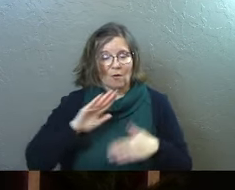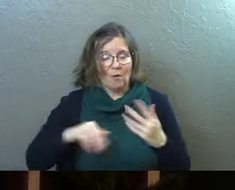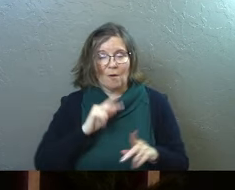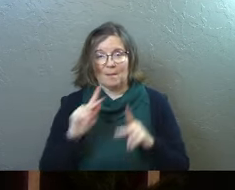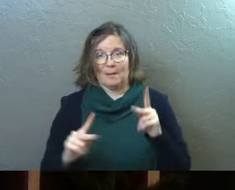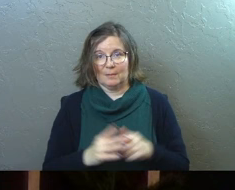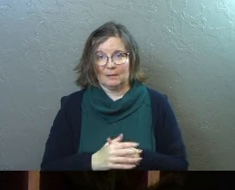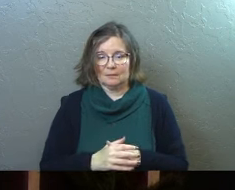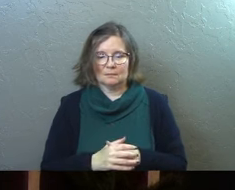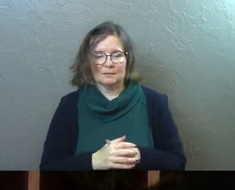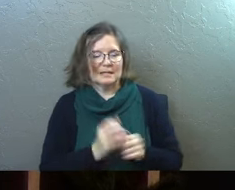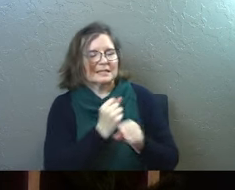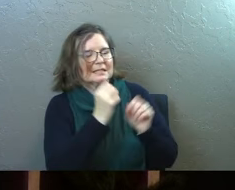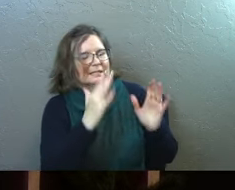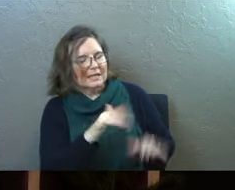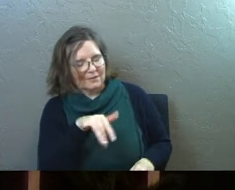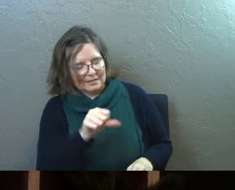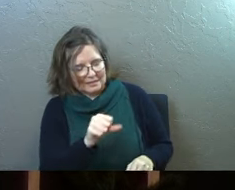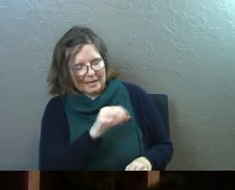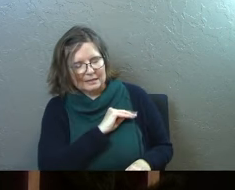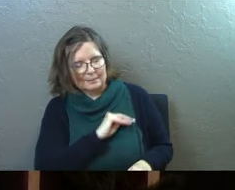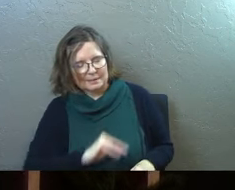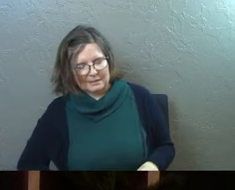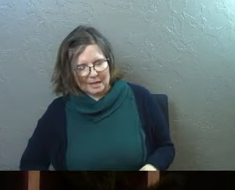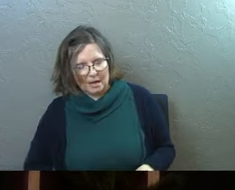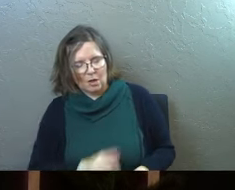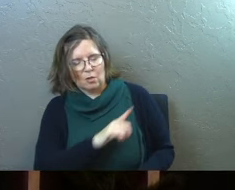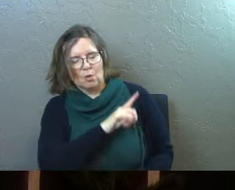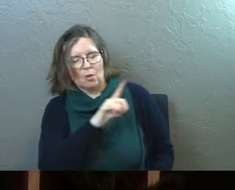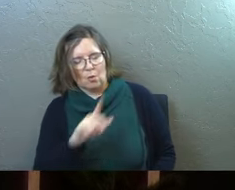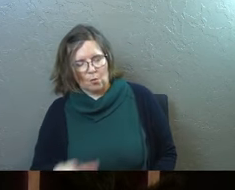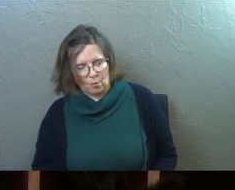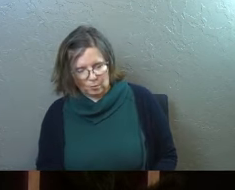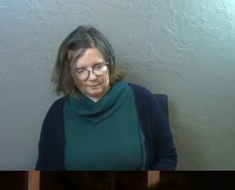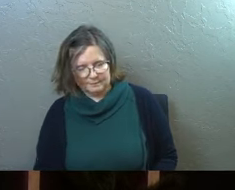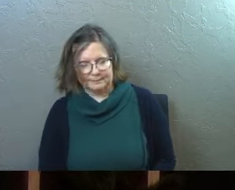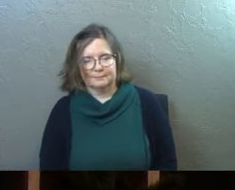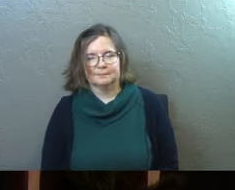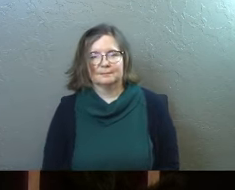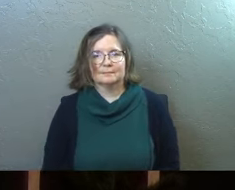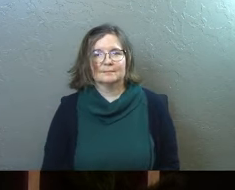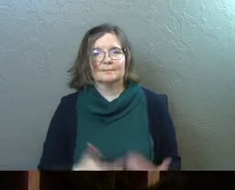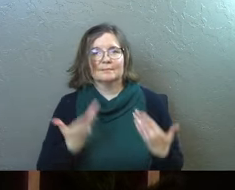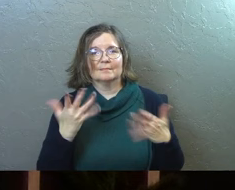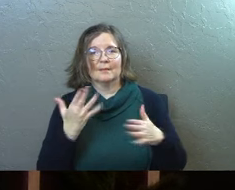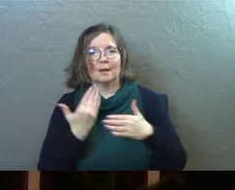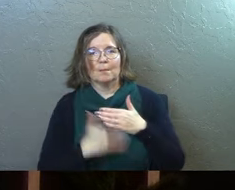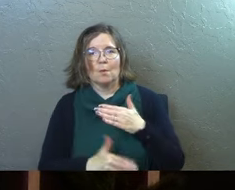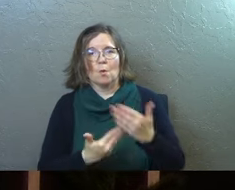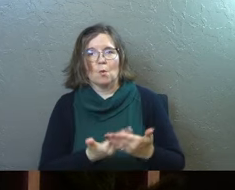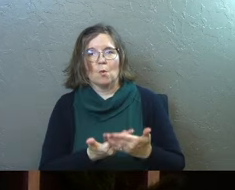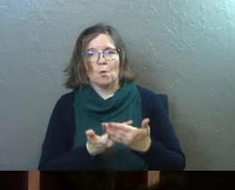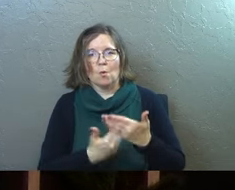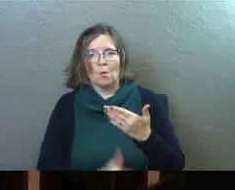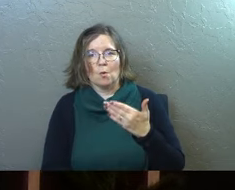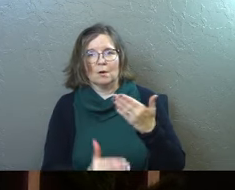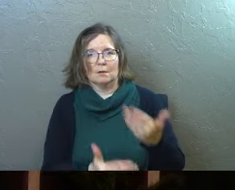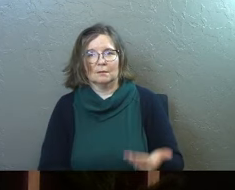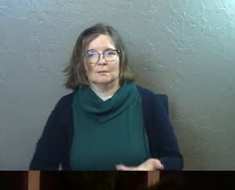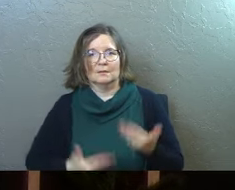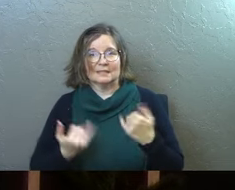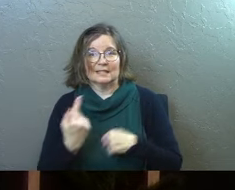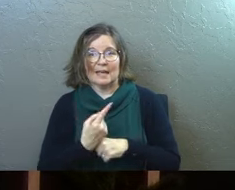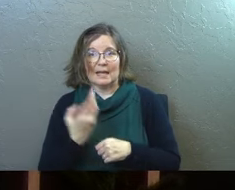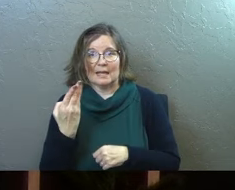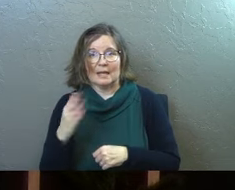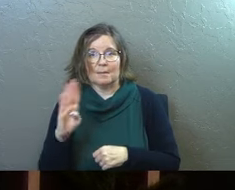all people. The savior. Yes, the Messiah, the Lord. He has been born today in Bethlehem, the city of